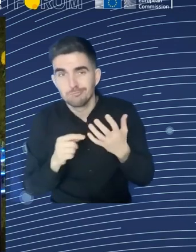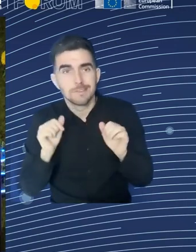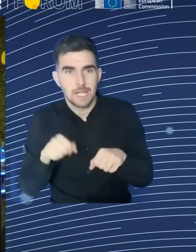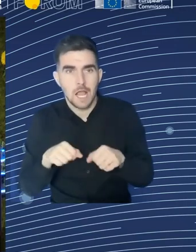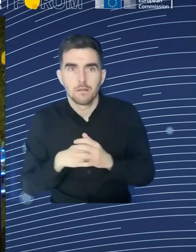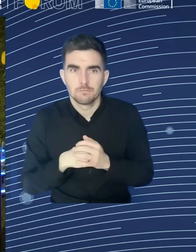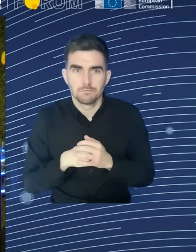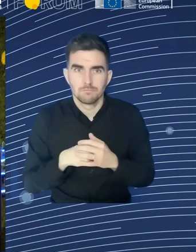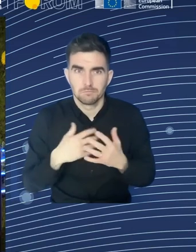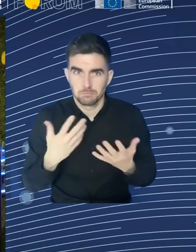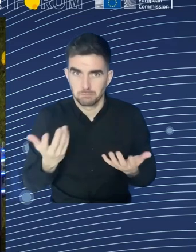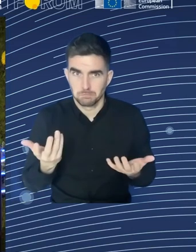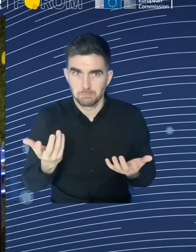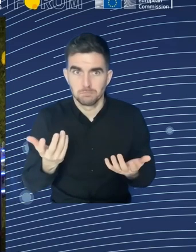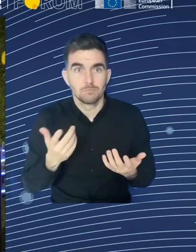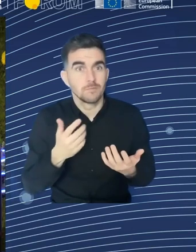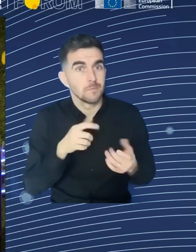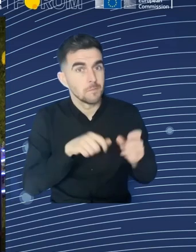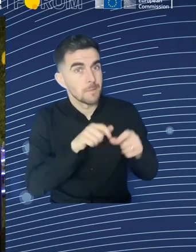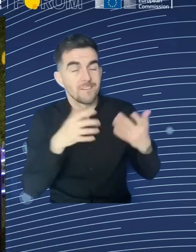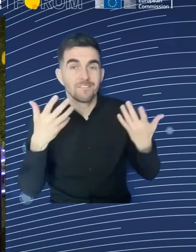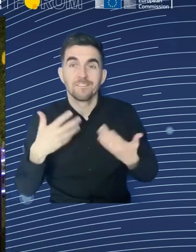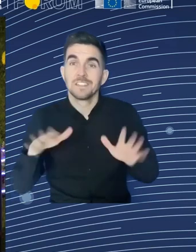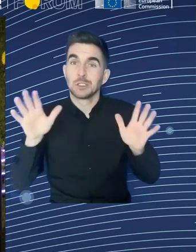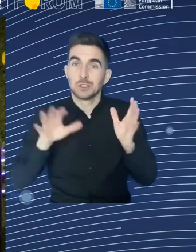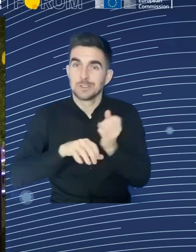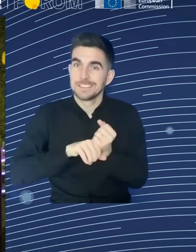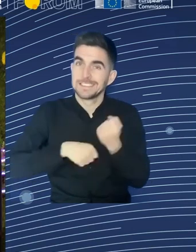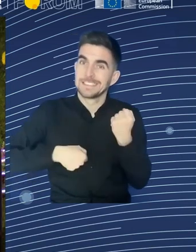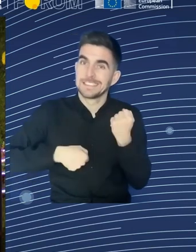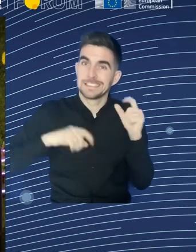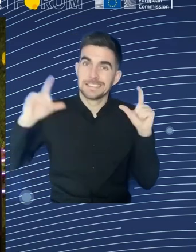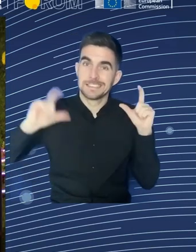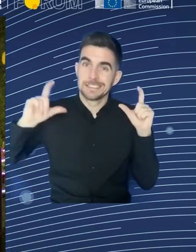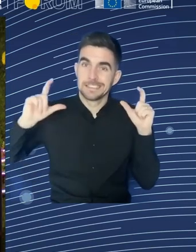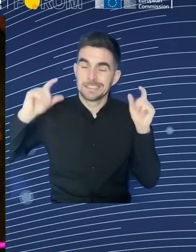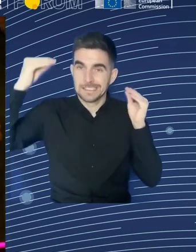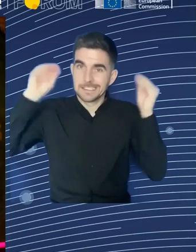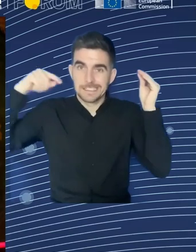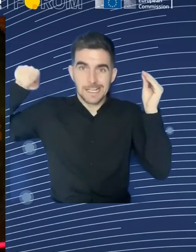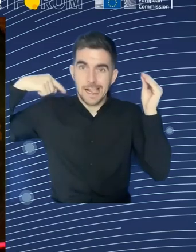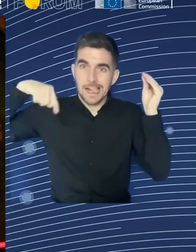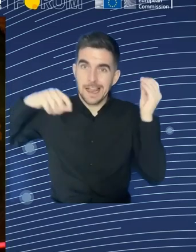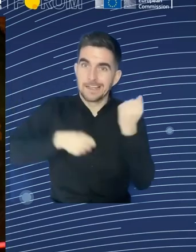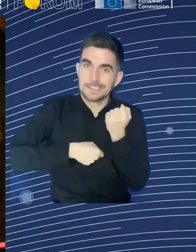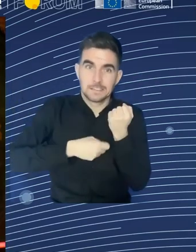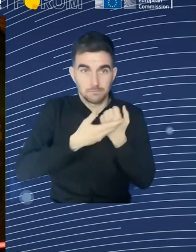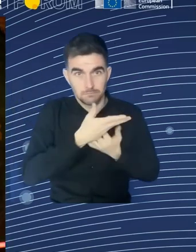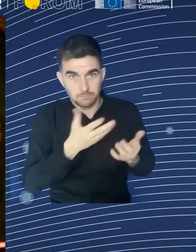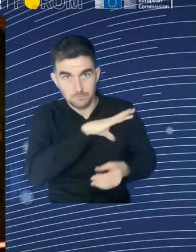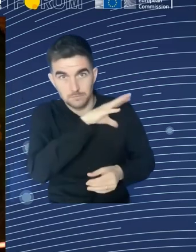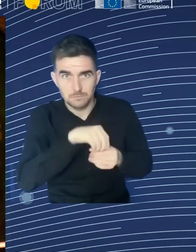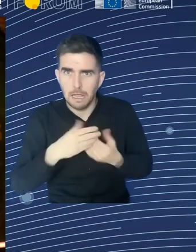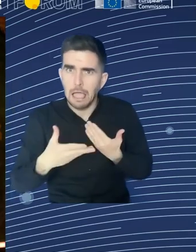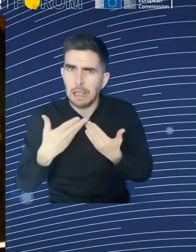about networking and working together. We, at the Committee of